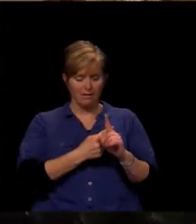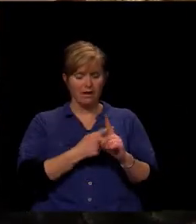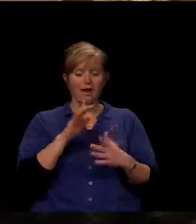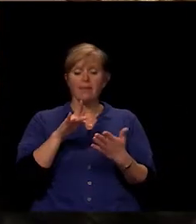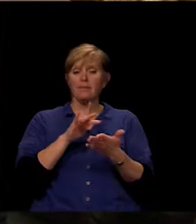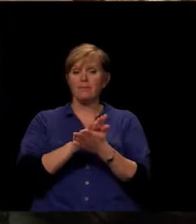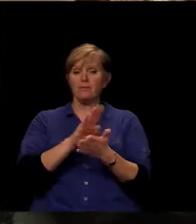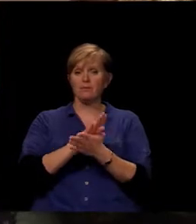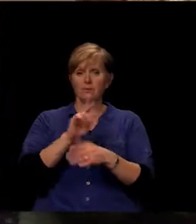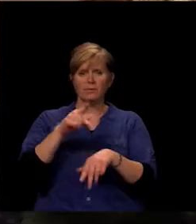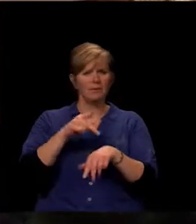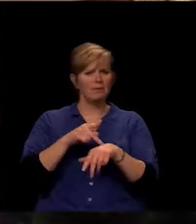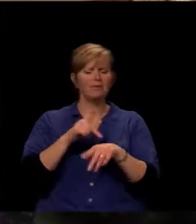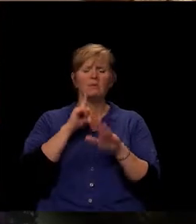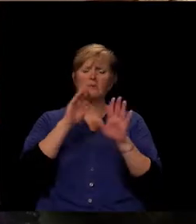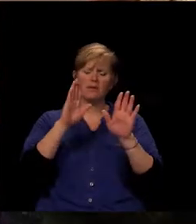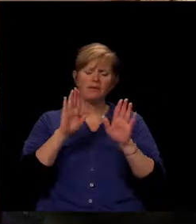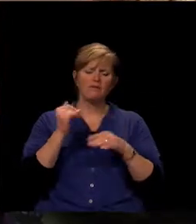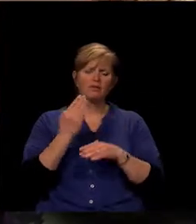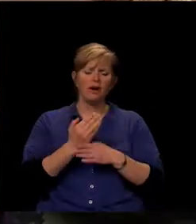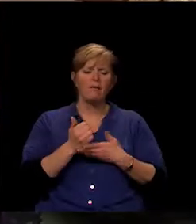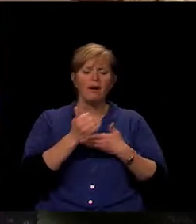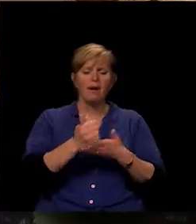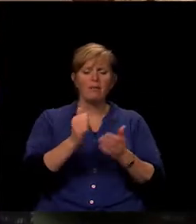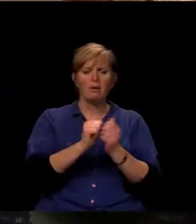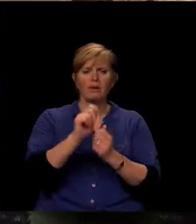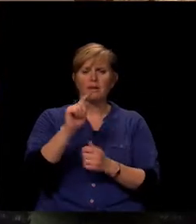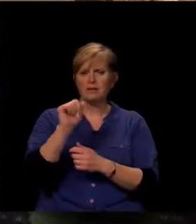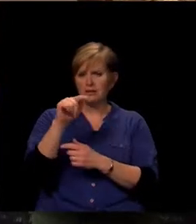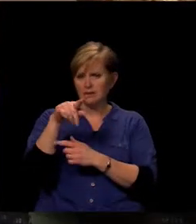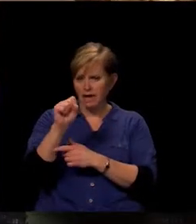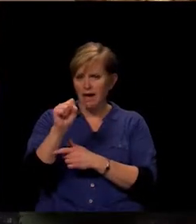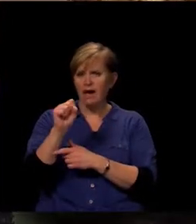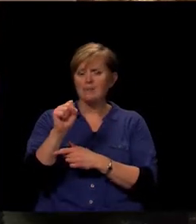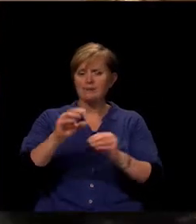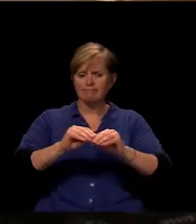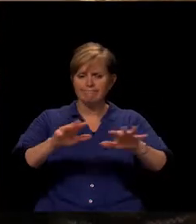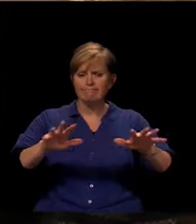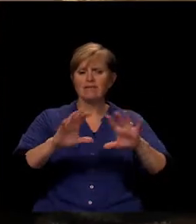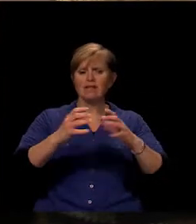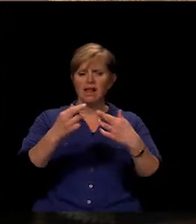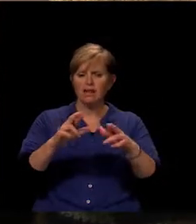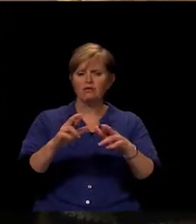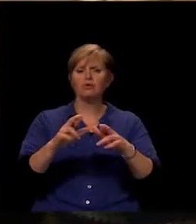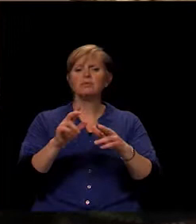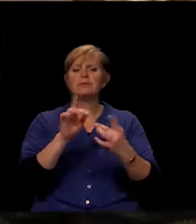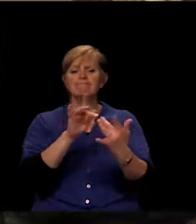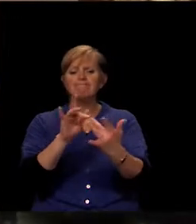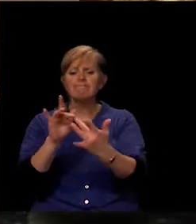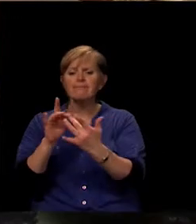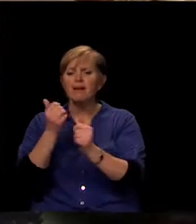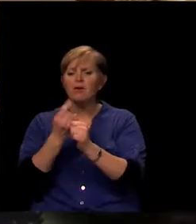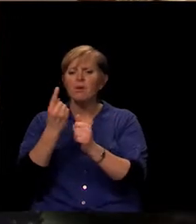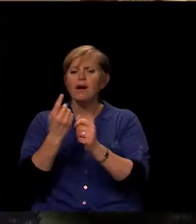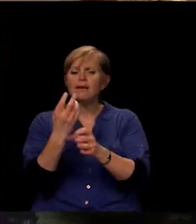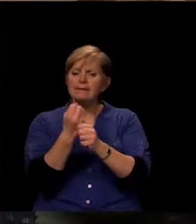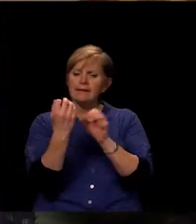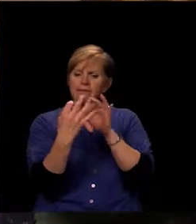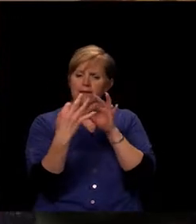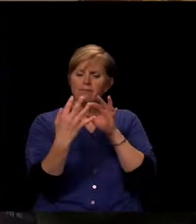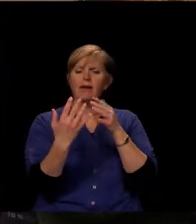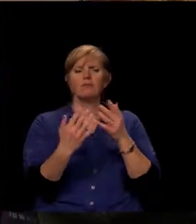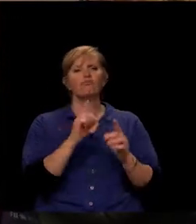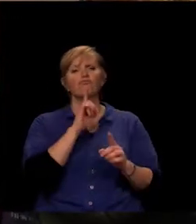done a phenomenal job helping with the TAPs and getting out in the classrooms, giving us feedback. So we really appreciate everything that they've done.